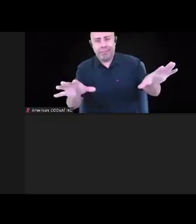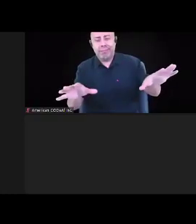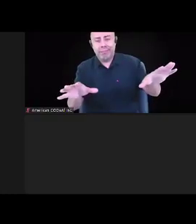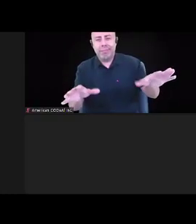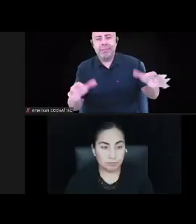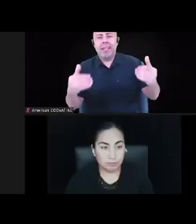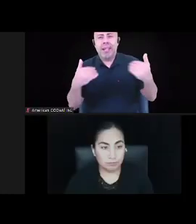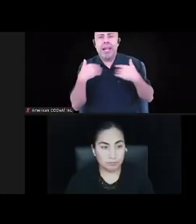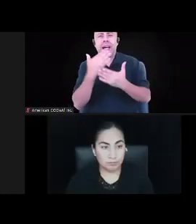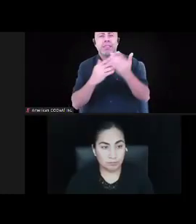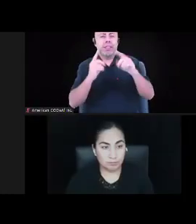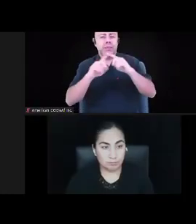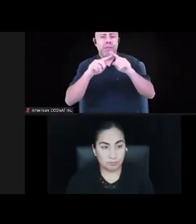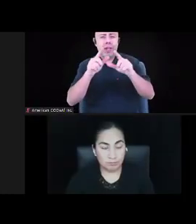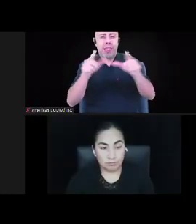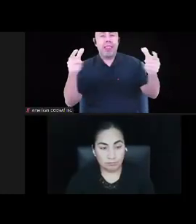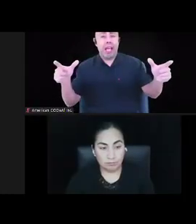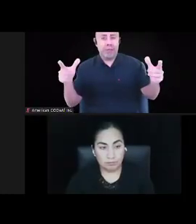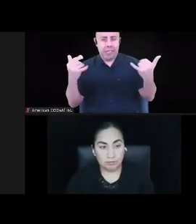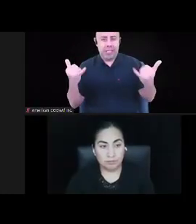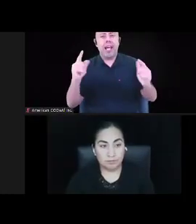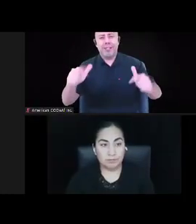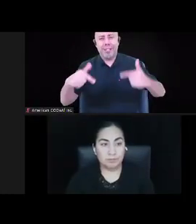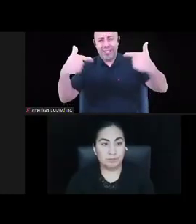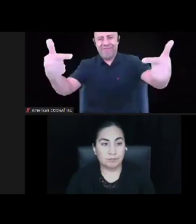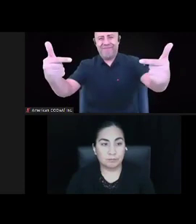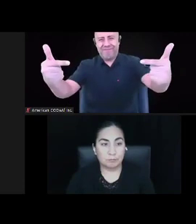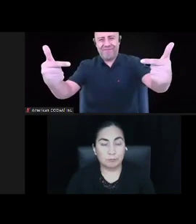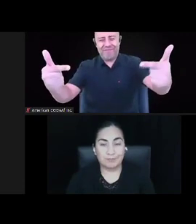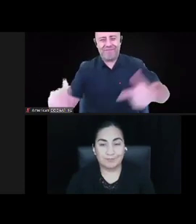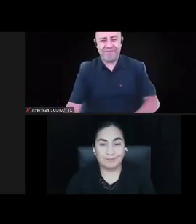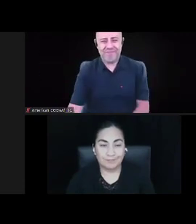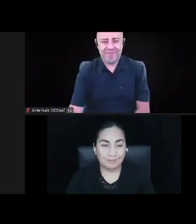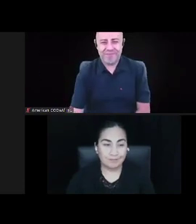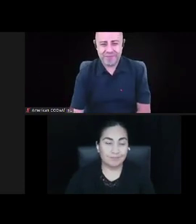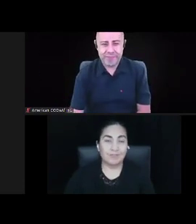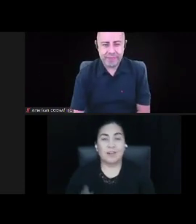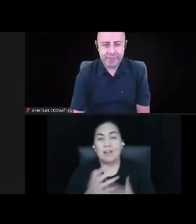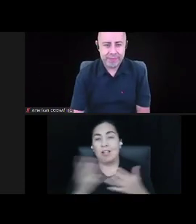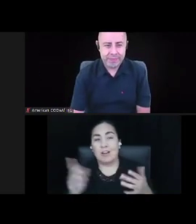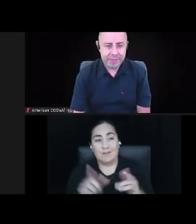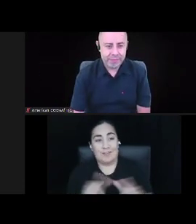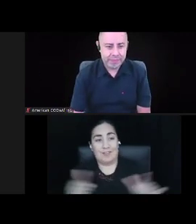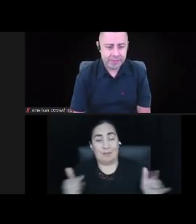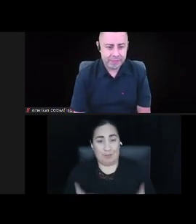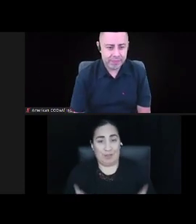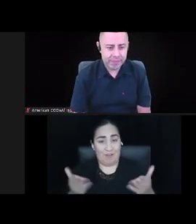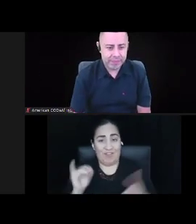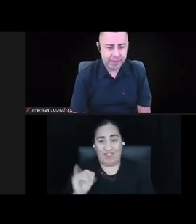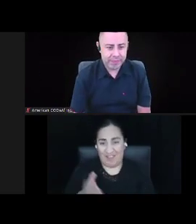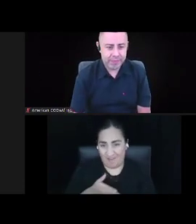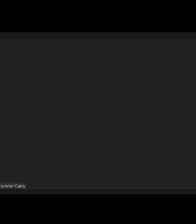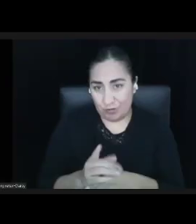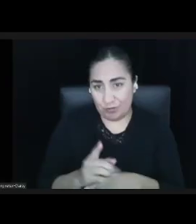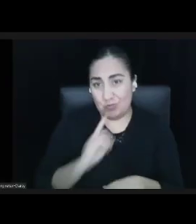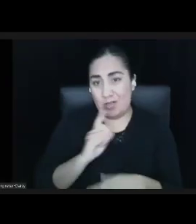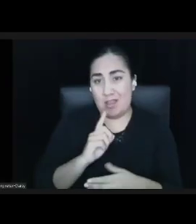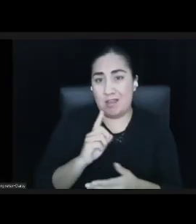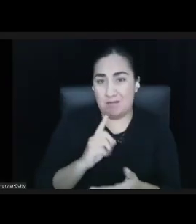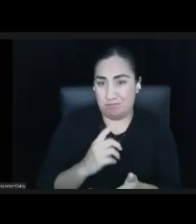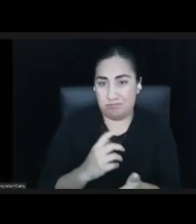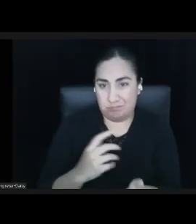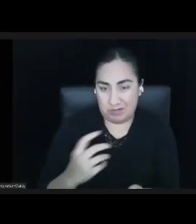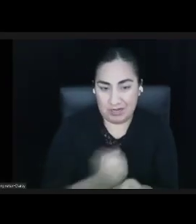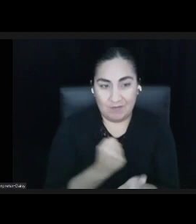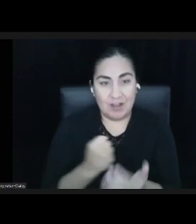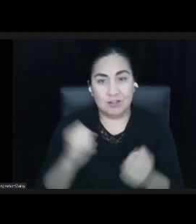greater advantage of critical race theory, a lot of the language that has been offered by that field, taken advantage of by education. Of